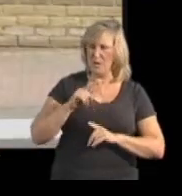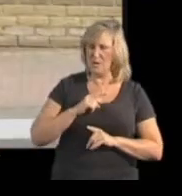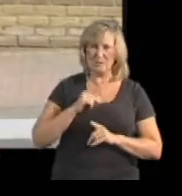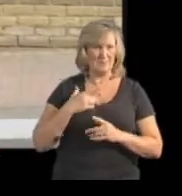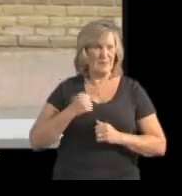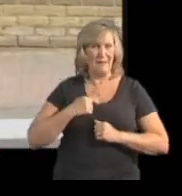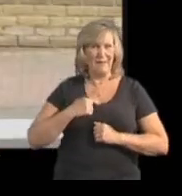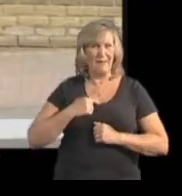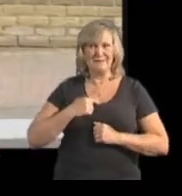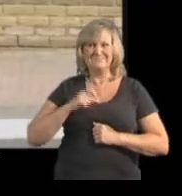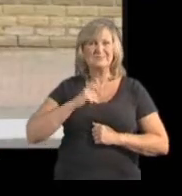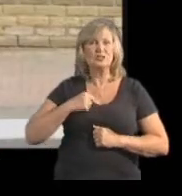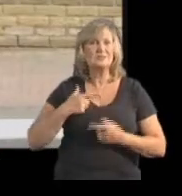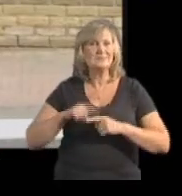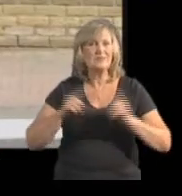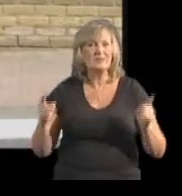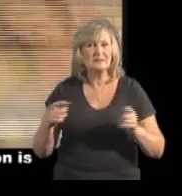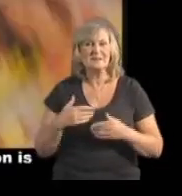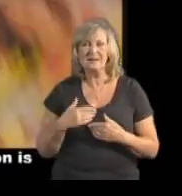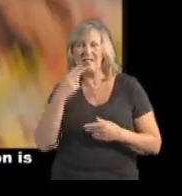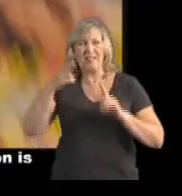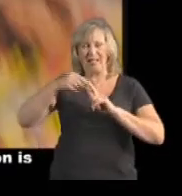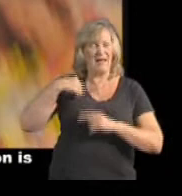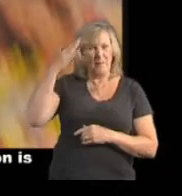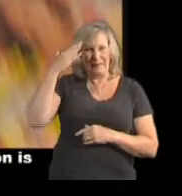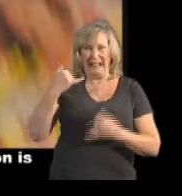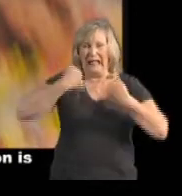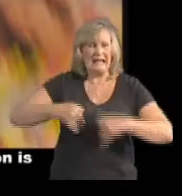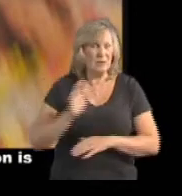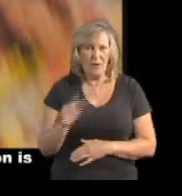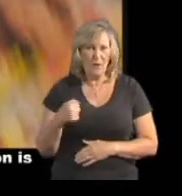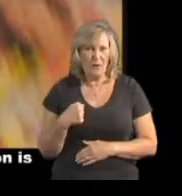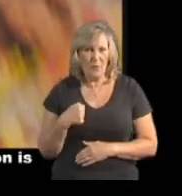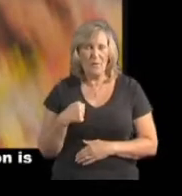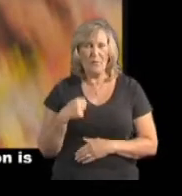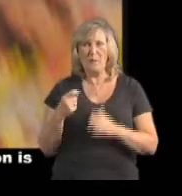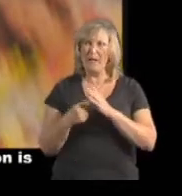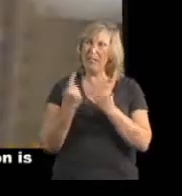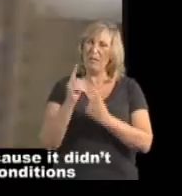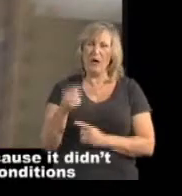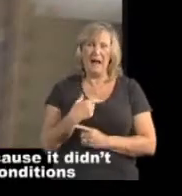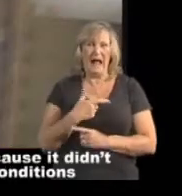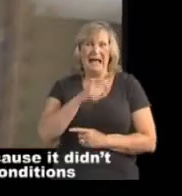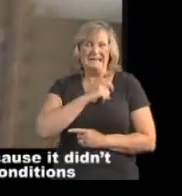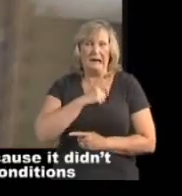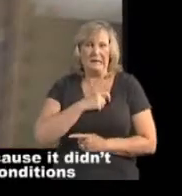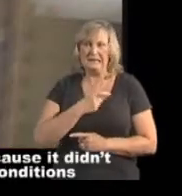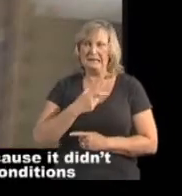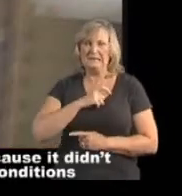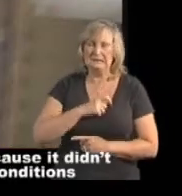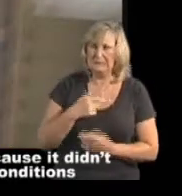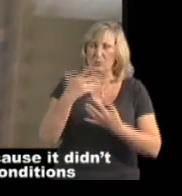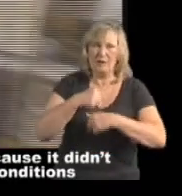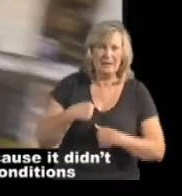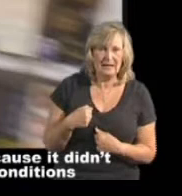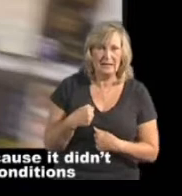I do not have a learning difficulty or mental illness. So the main thing about my condition is the anxiety which builds up. It's hard for people to recognise